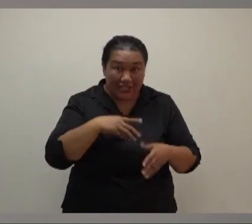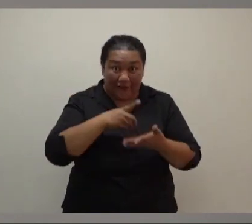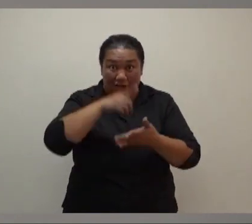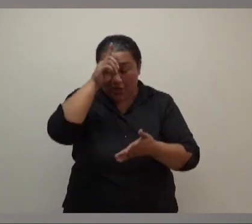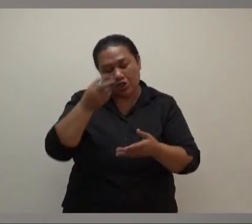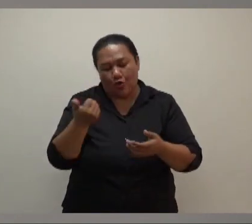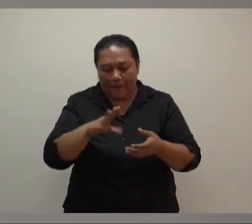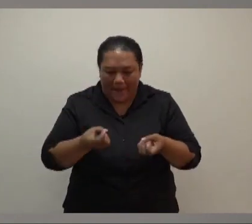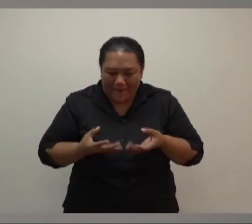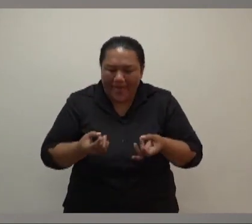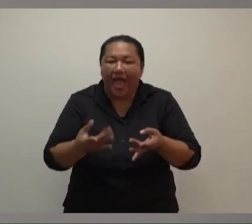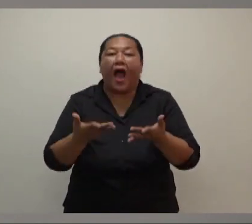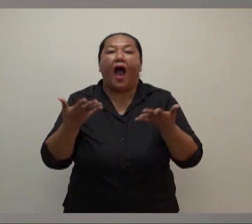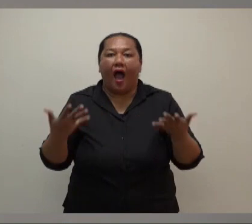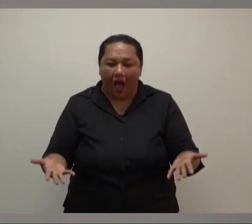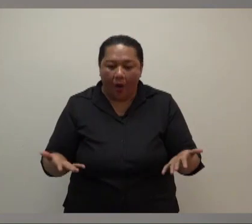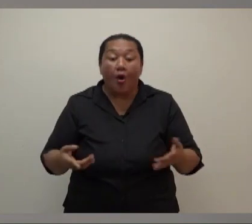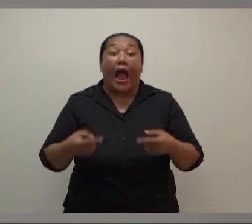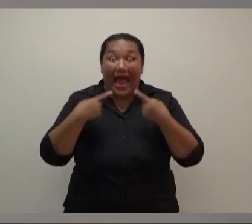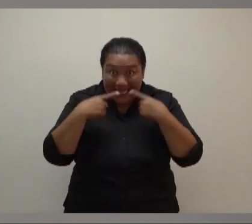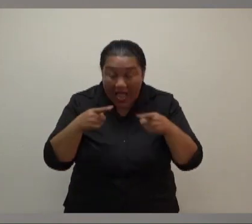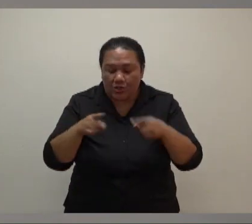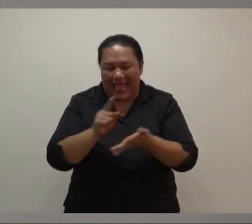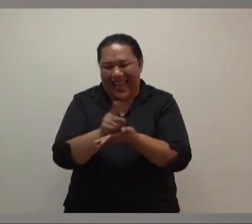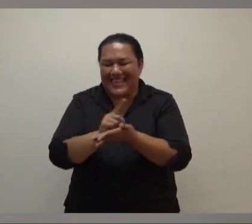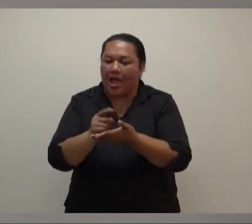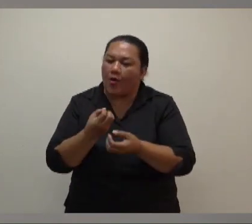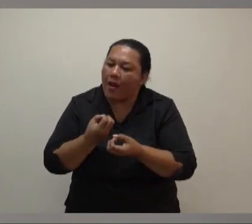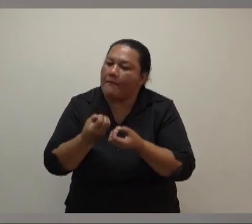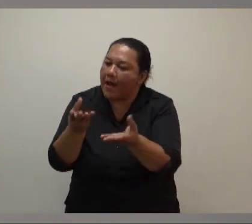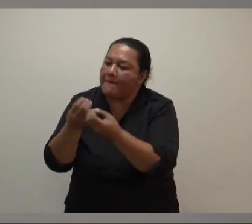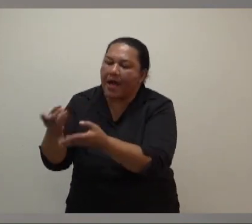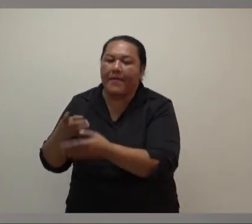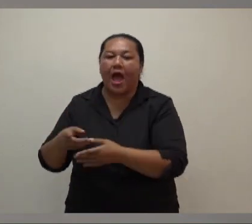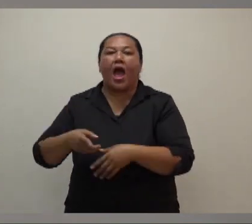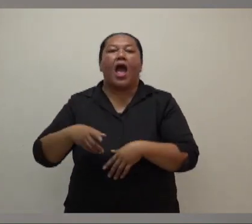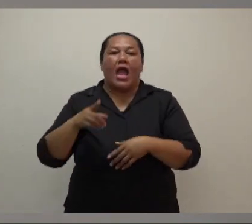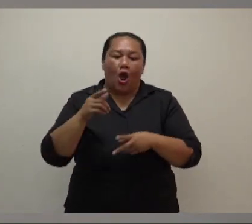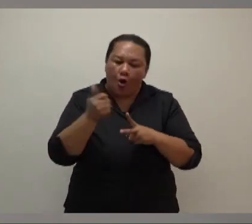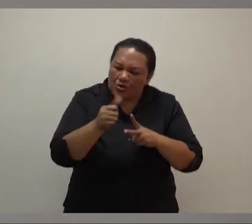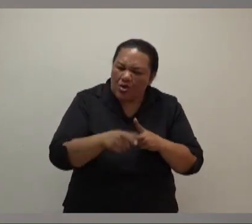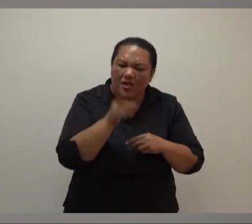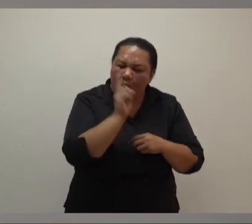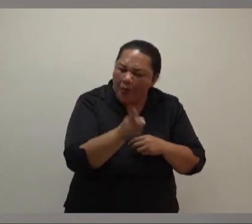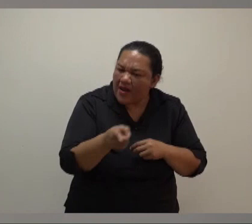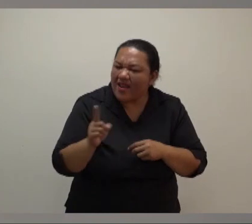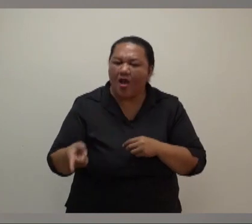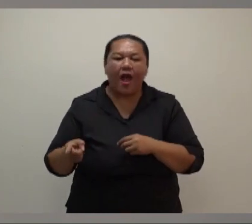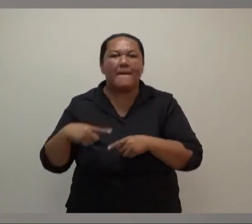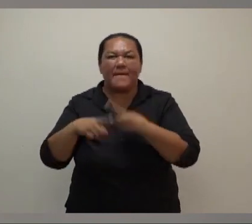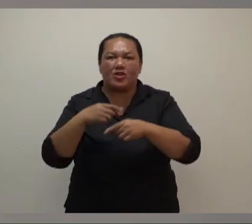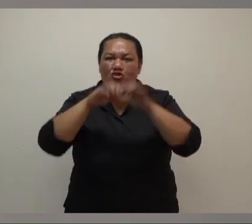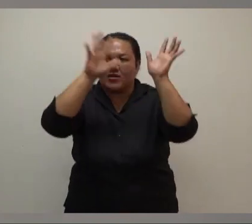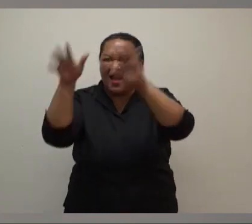all the students will be announced once all evacuation centers are cleared and the warning on tsunamis and severe weather systems are lifted.